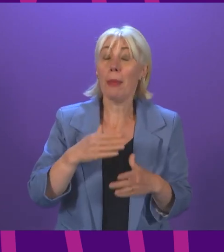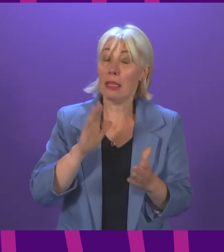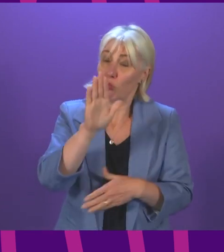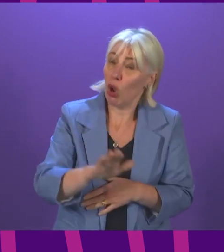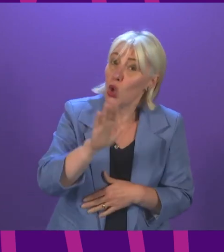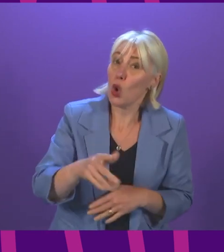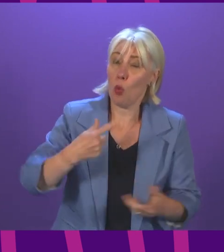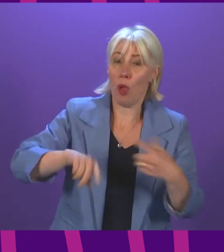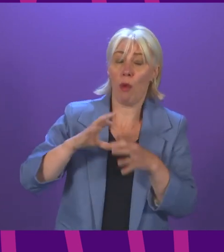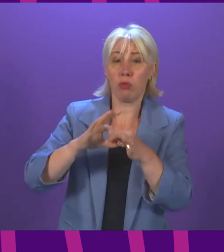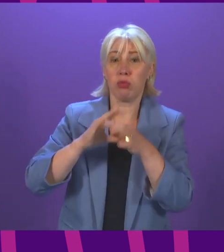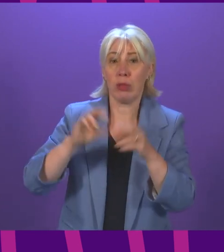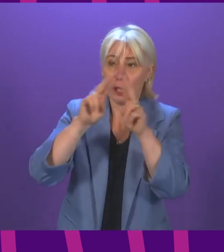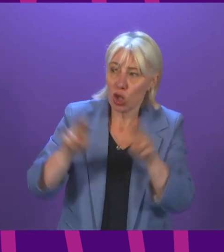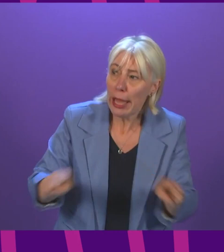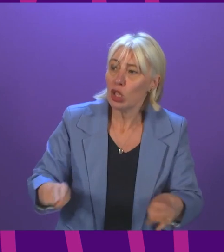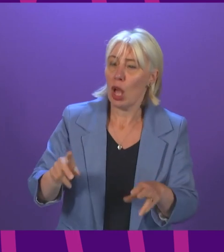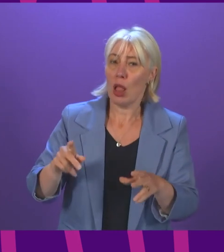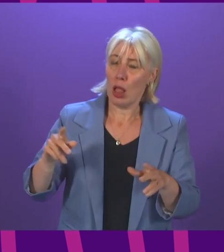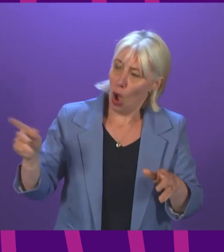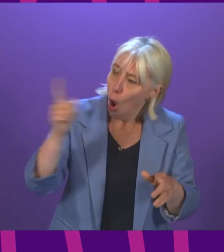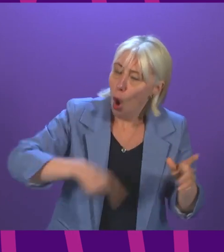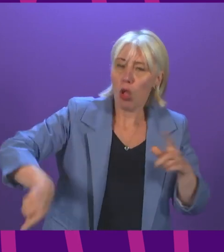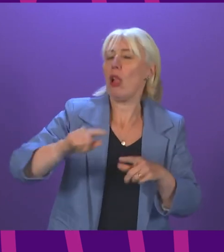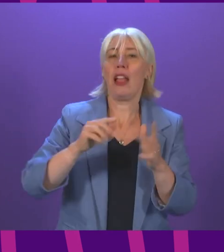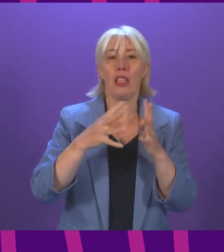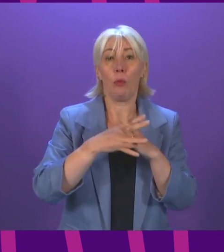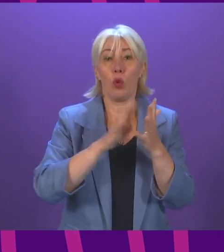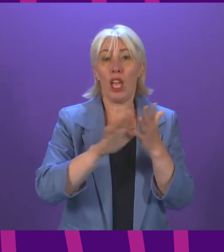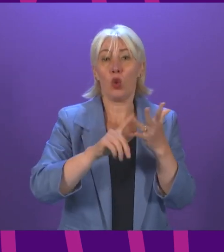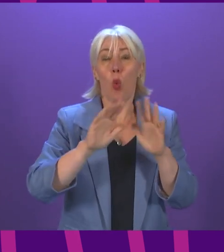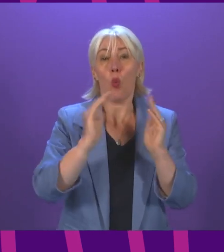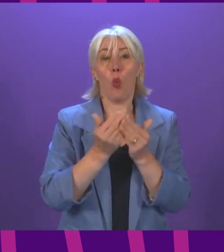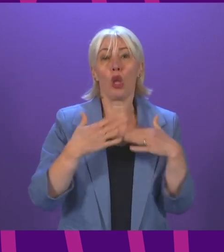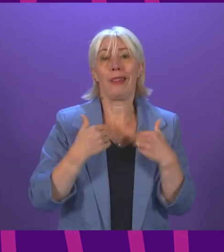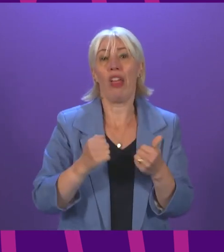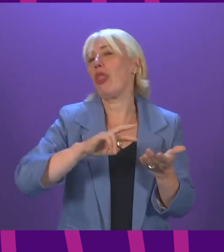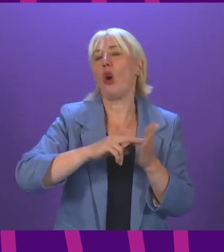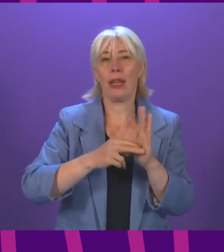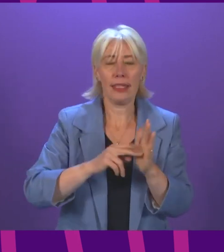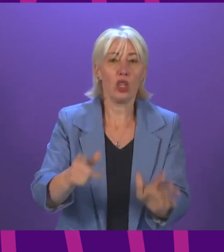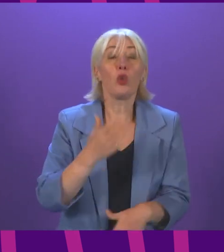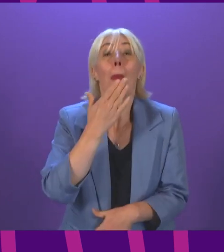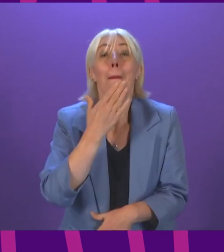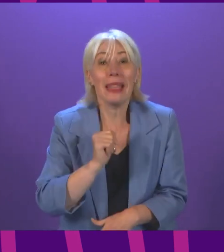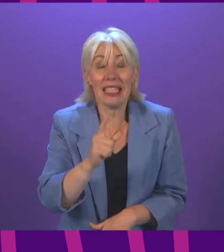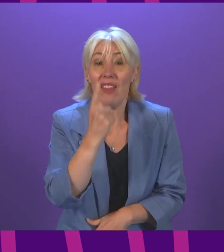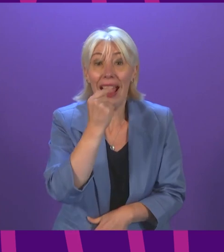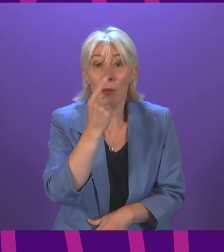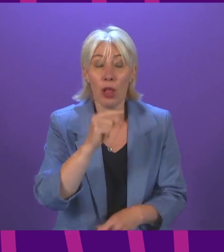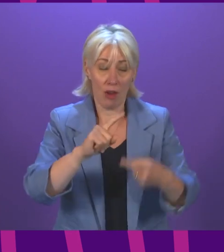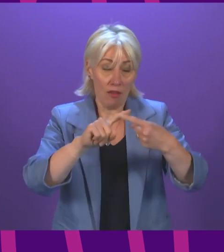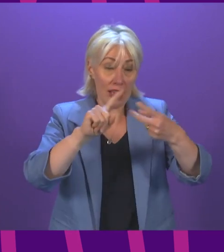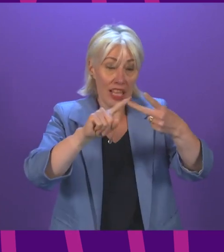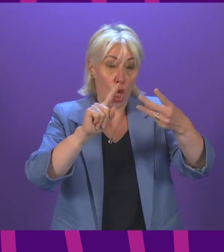partners and domestic partners around the COVAX scheme, working with the World Health Organisation. But please, if you are eligible for a vaccine, first, second,